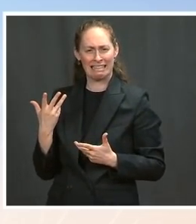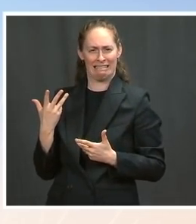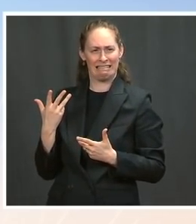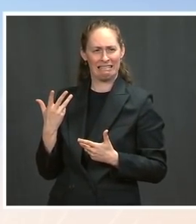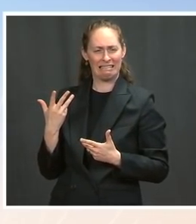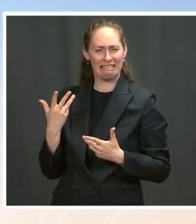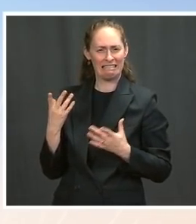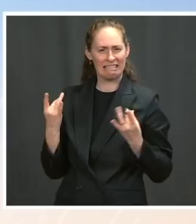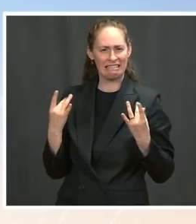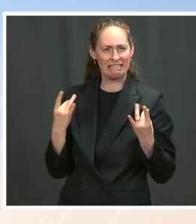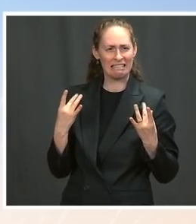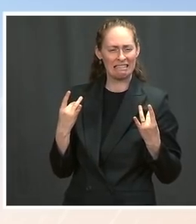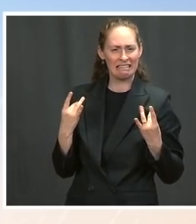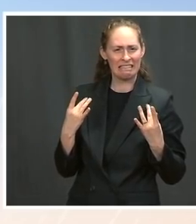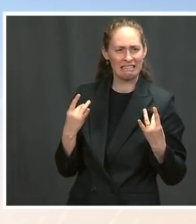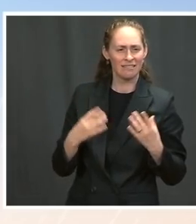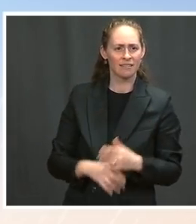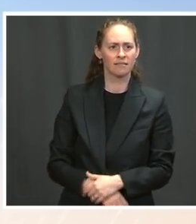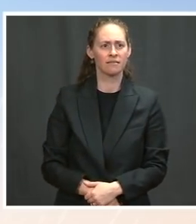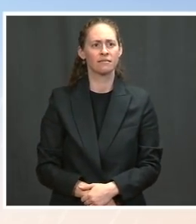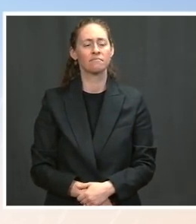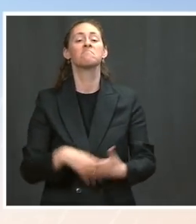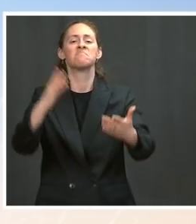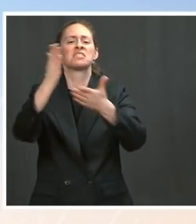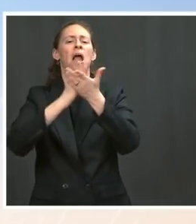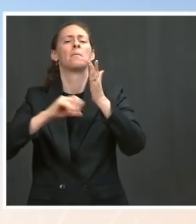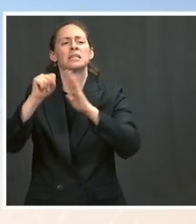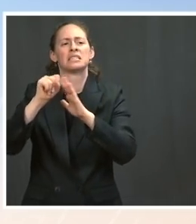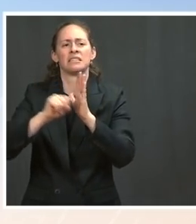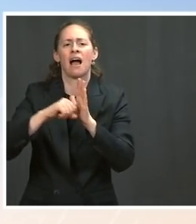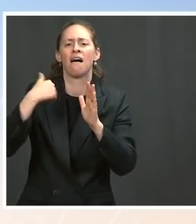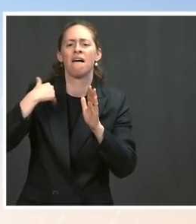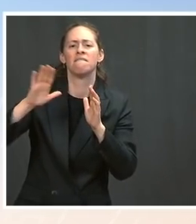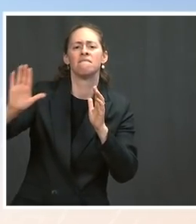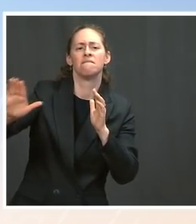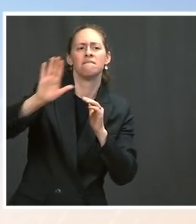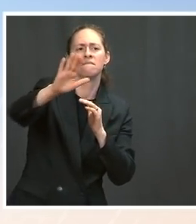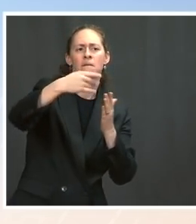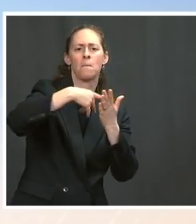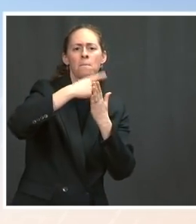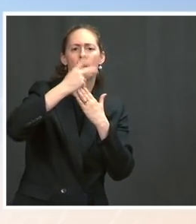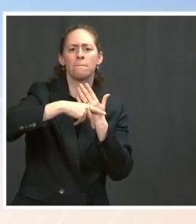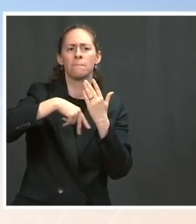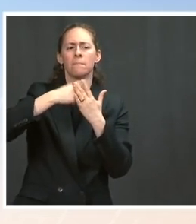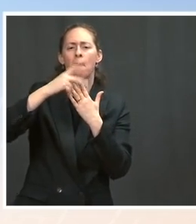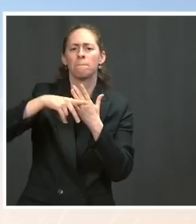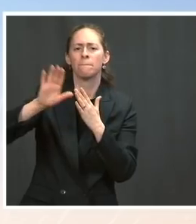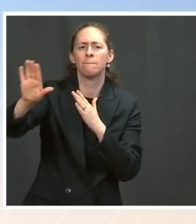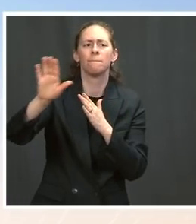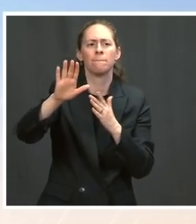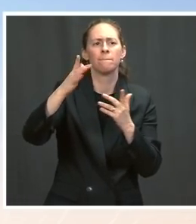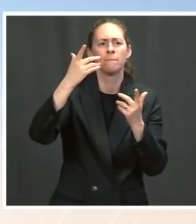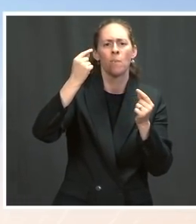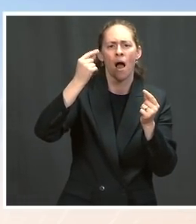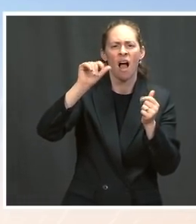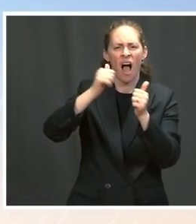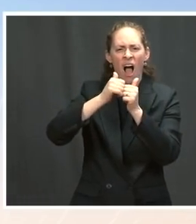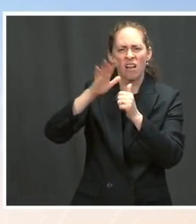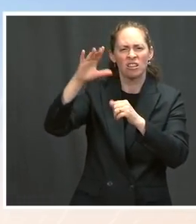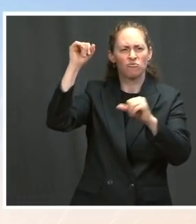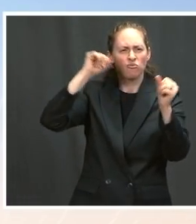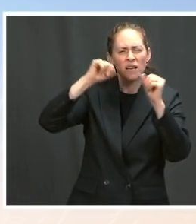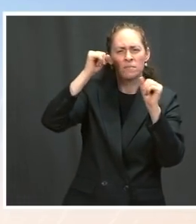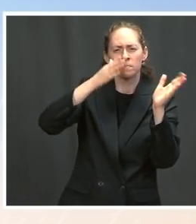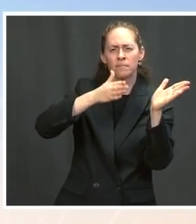are meeting people where they are. They are reaching people who are less inclined to get vaccinated for a range of reasons. What we've